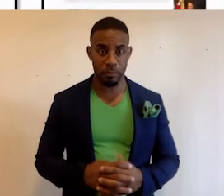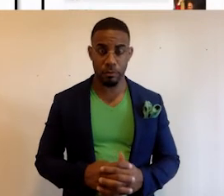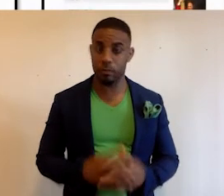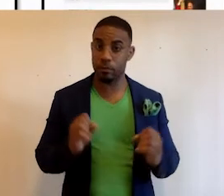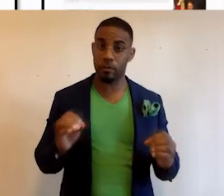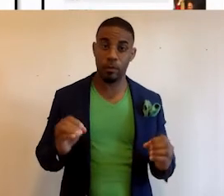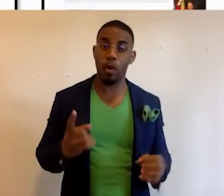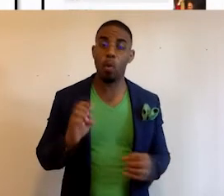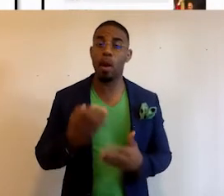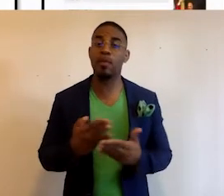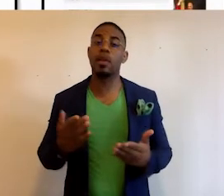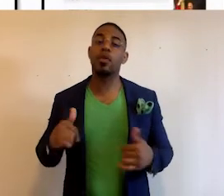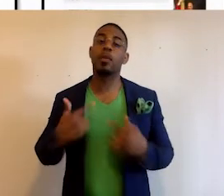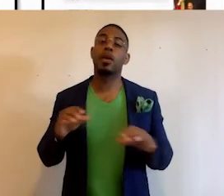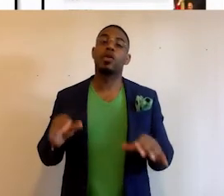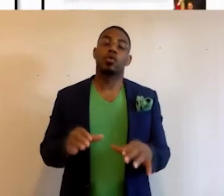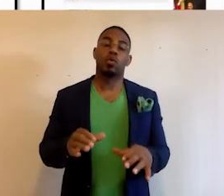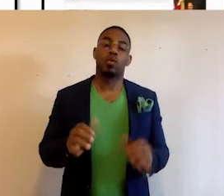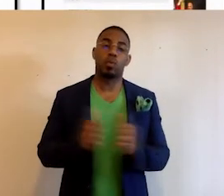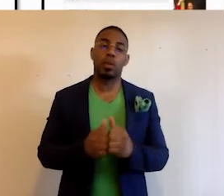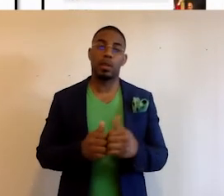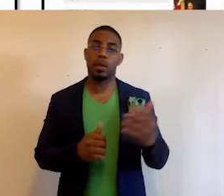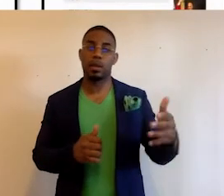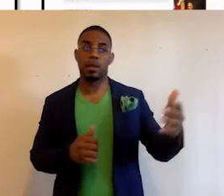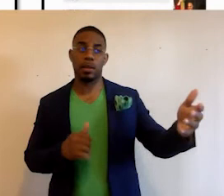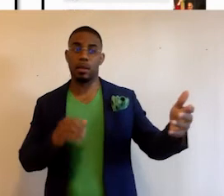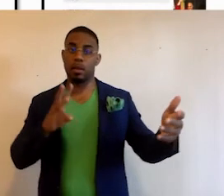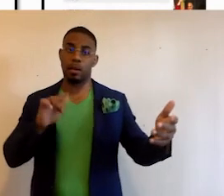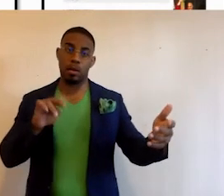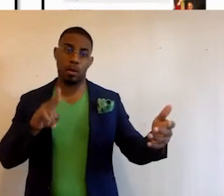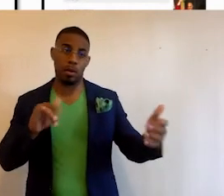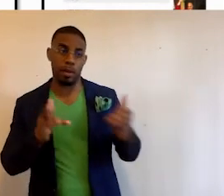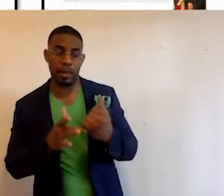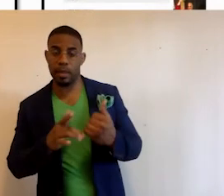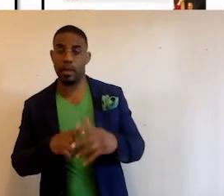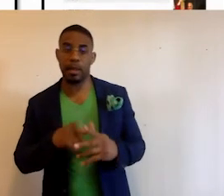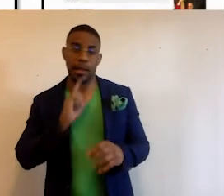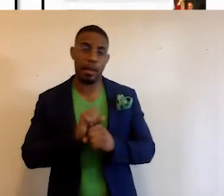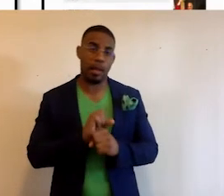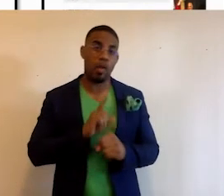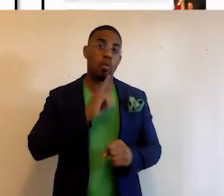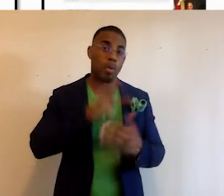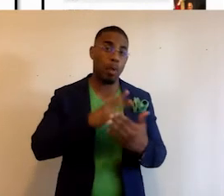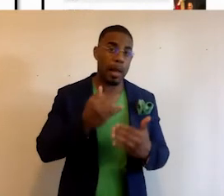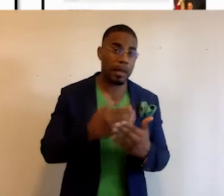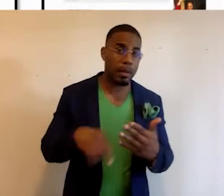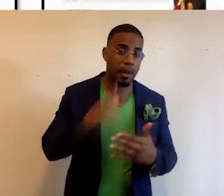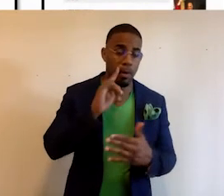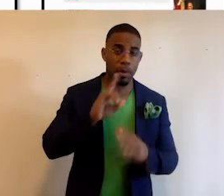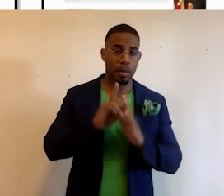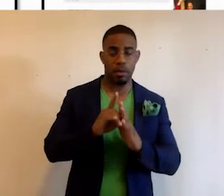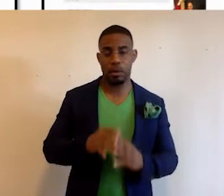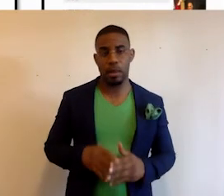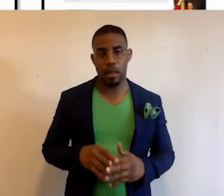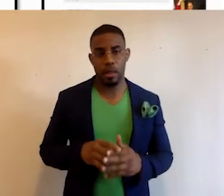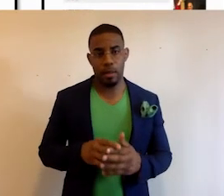So what are the things that we've been doing with the Wakanda Technology Initiative that are actual real projects? And some of these I'm going to be demoing